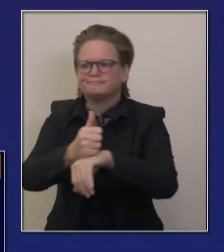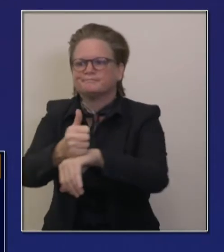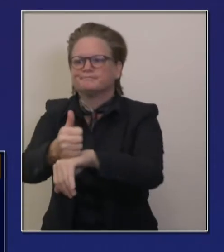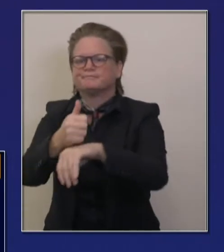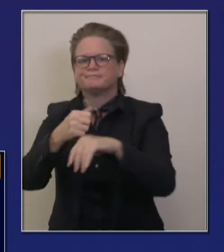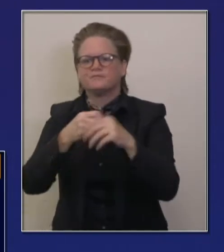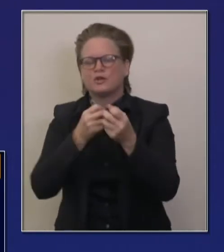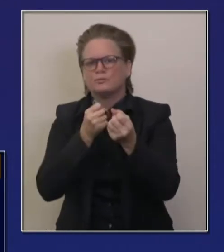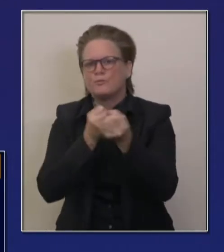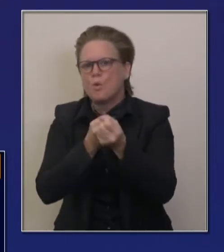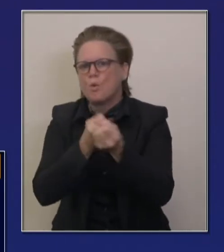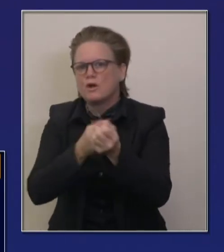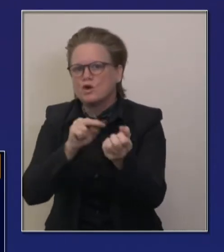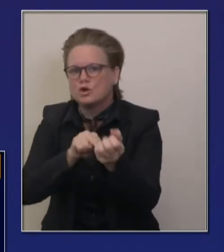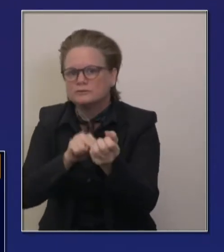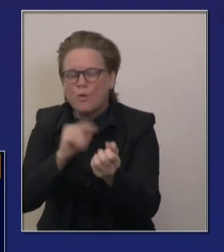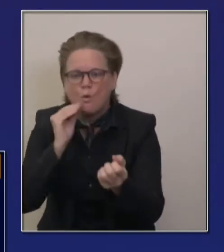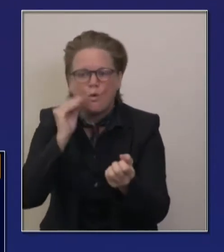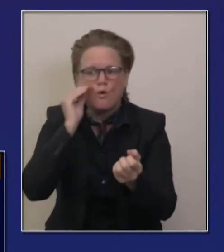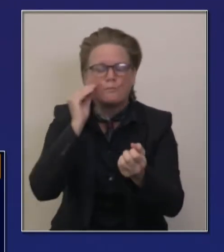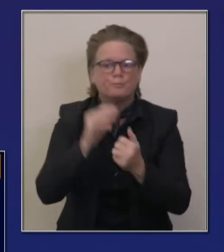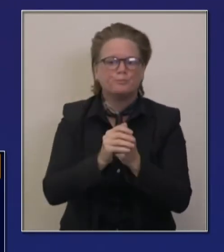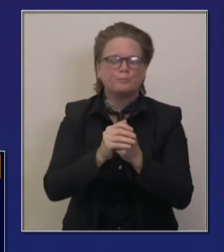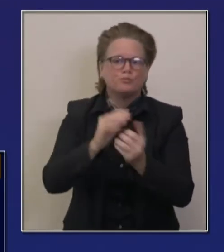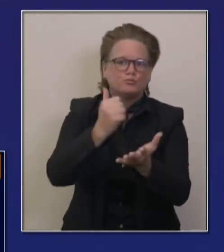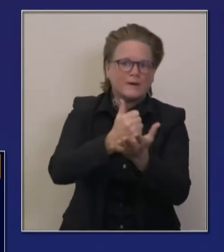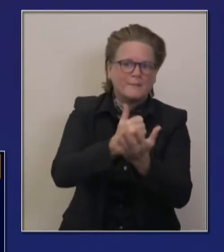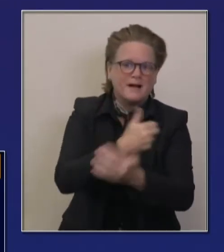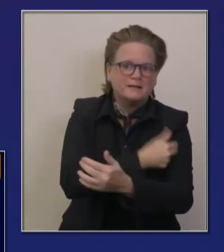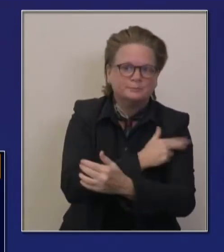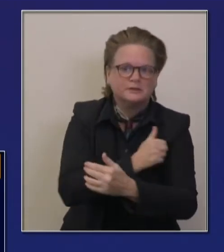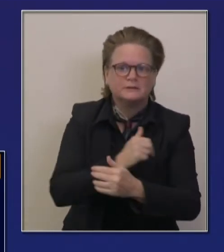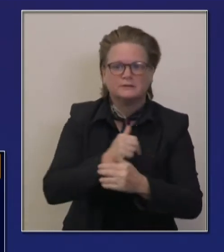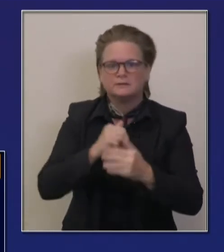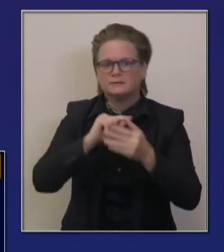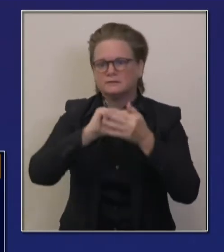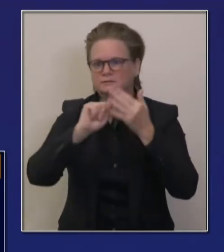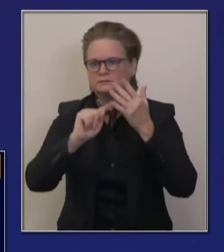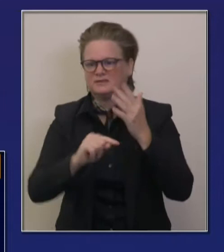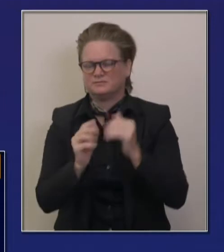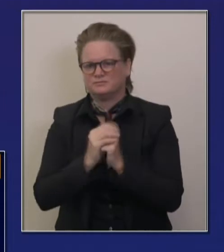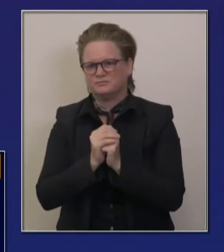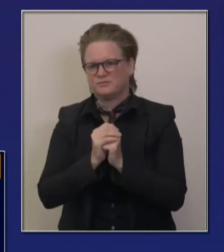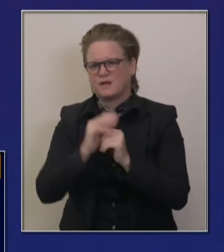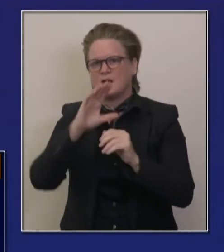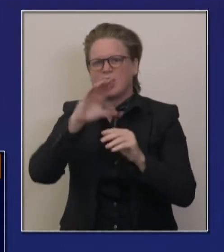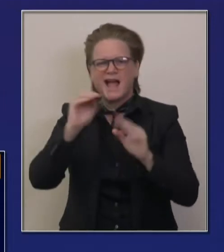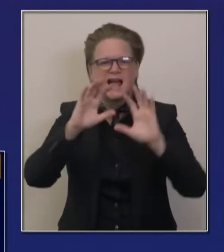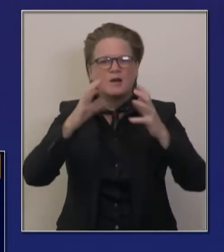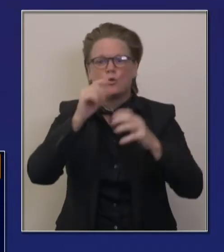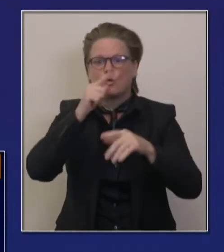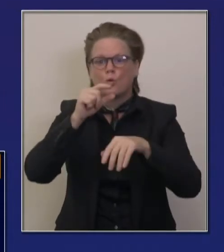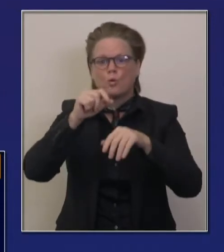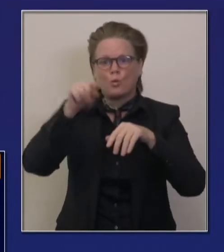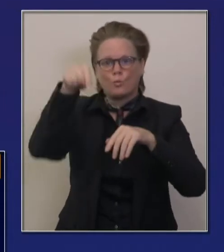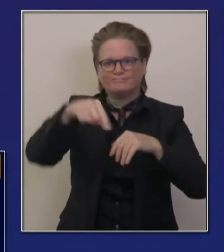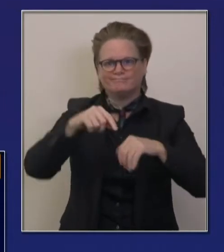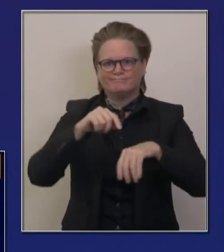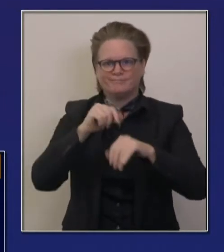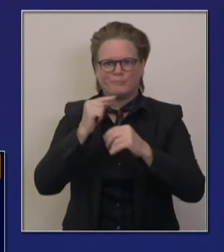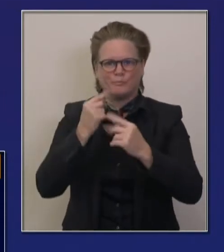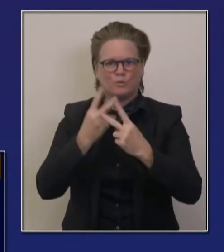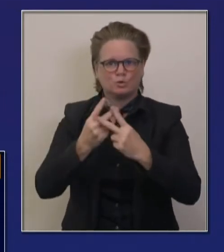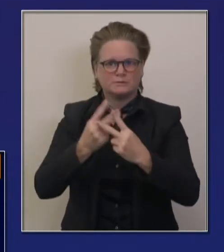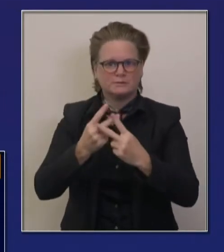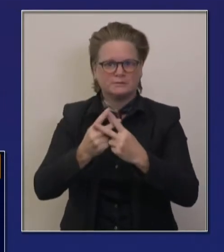brain health related, uh, health, uh, technicians and issues related to the same, uh, of those 815,